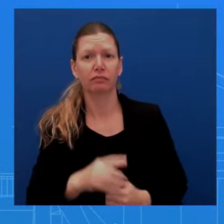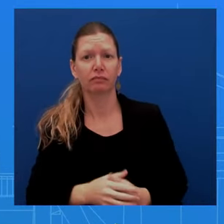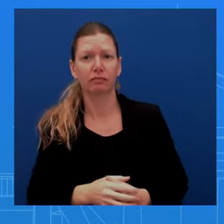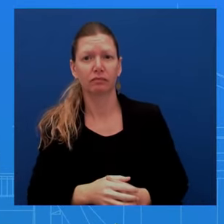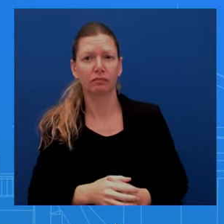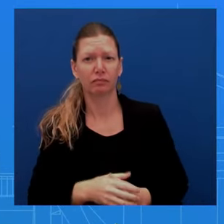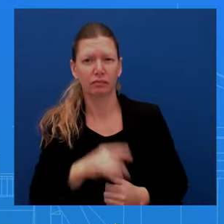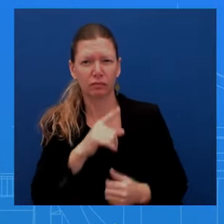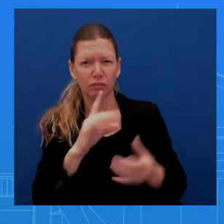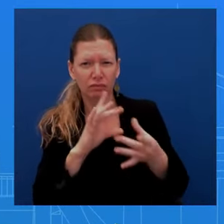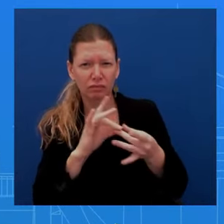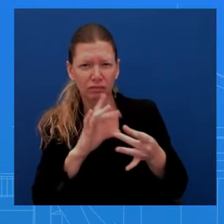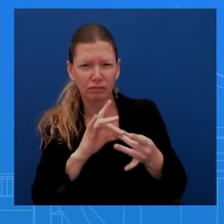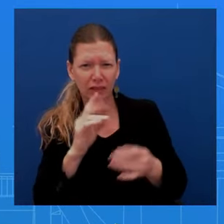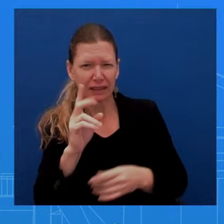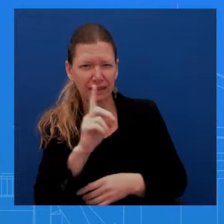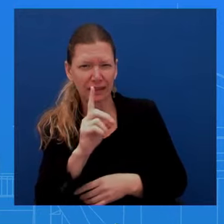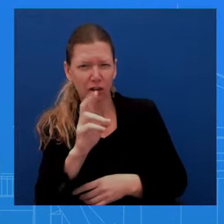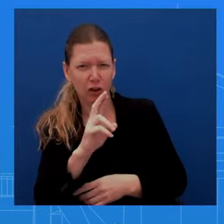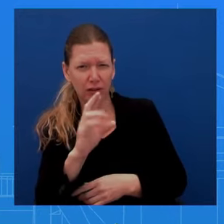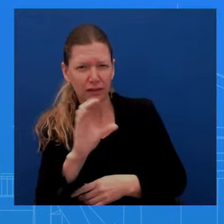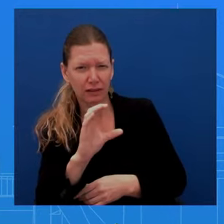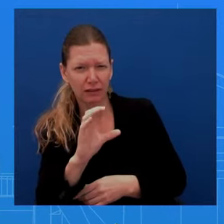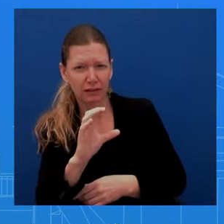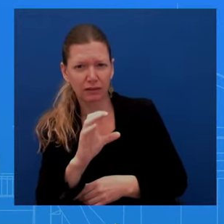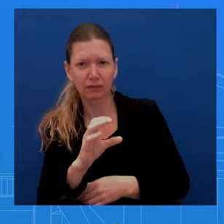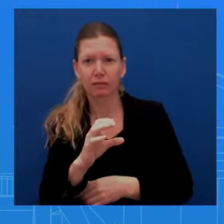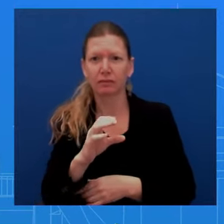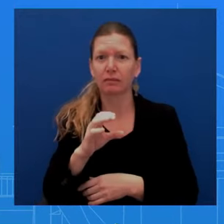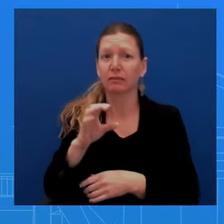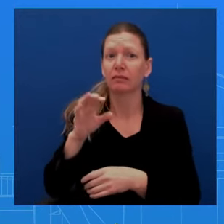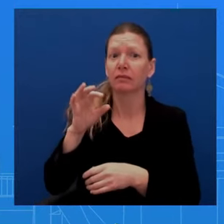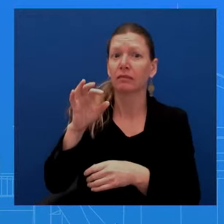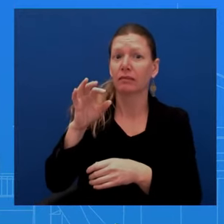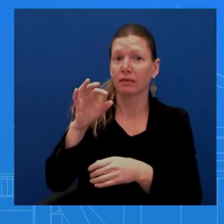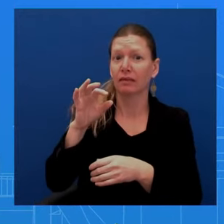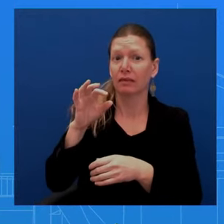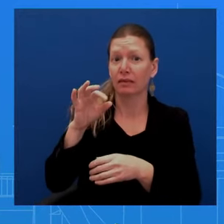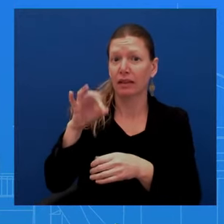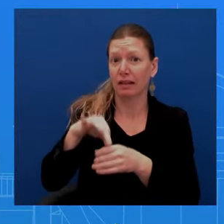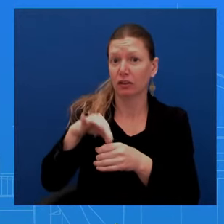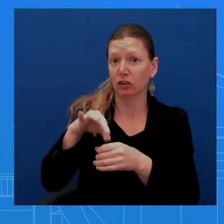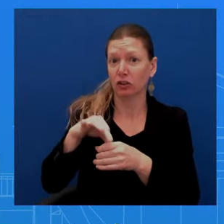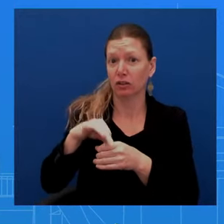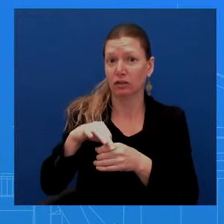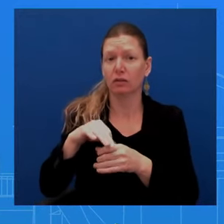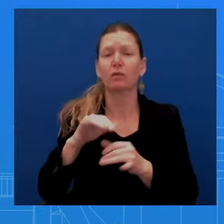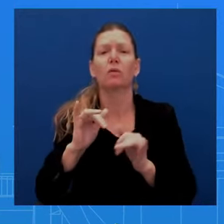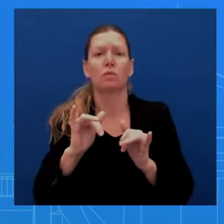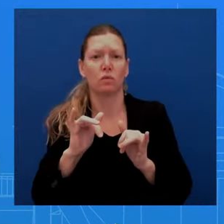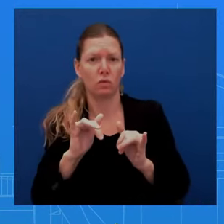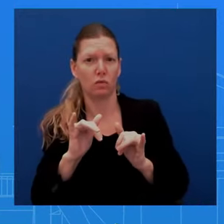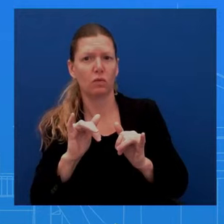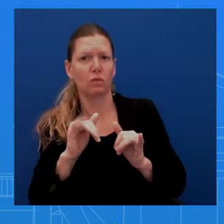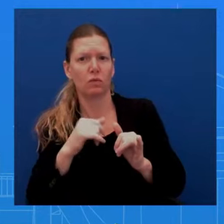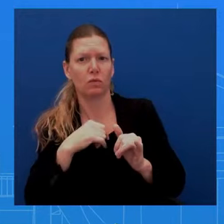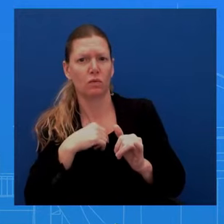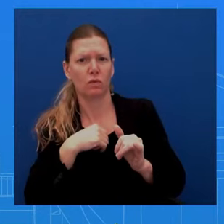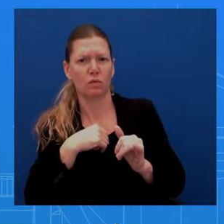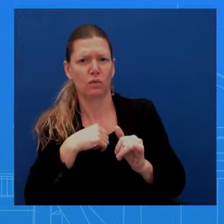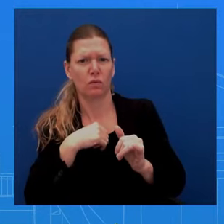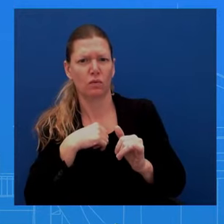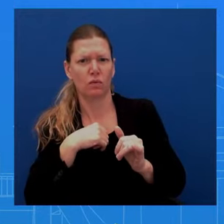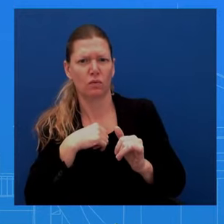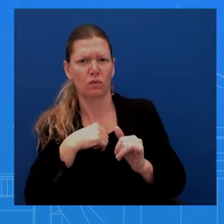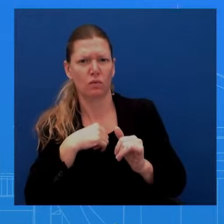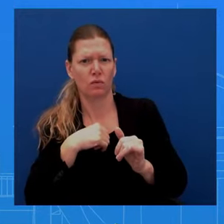Press. Election. Mr. Election. Let me take that question. I wasn't prepared for that, but I'll we'll get you an answer back. Promise. Thank you very